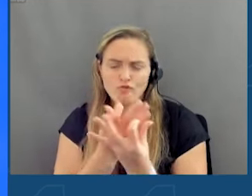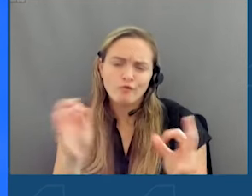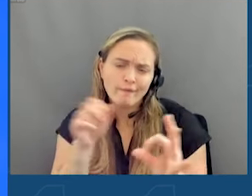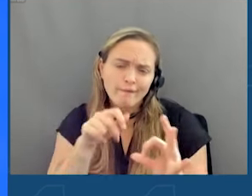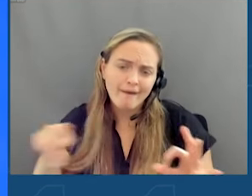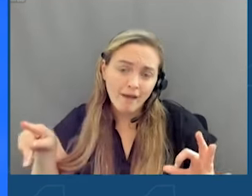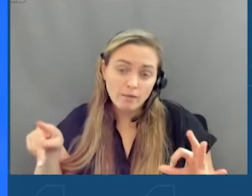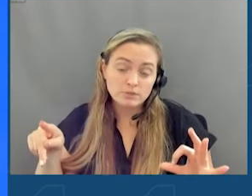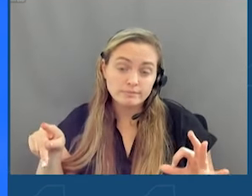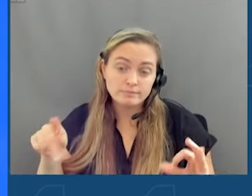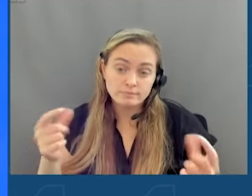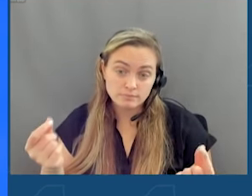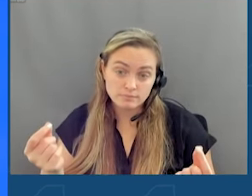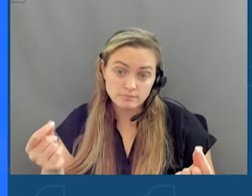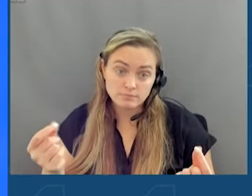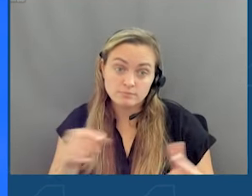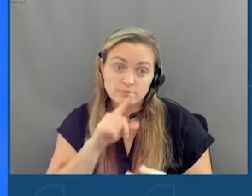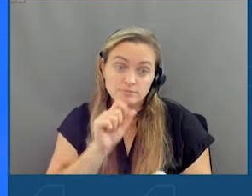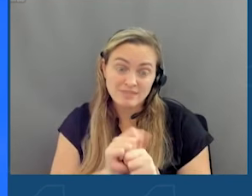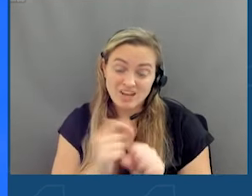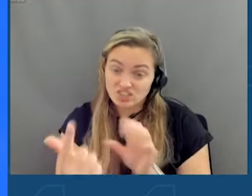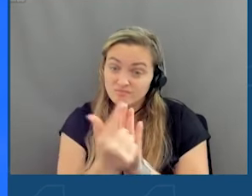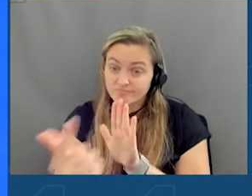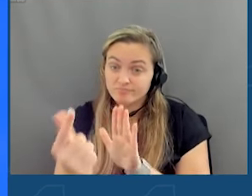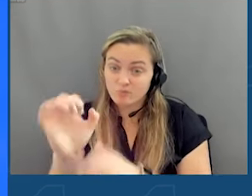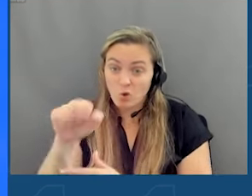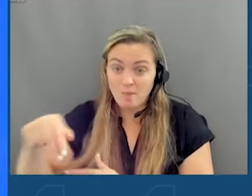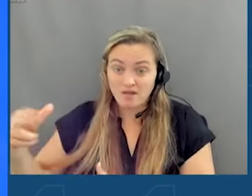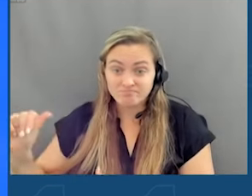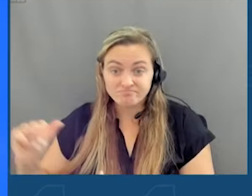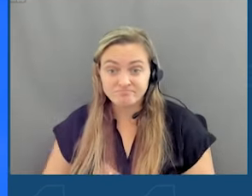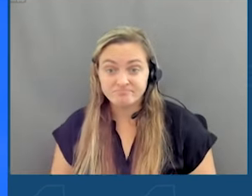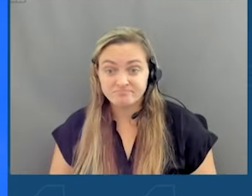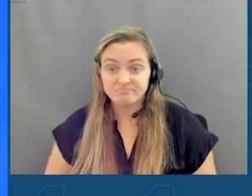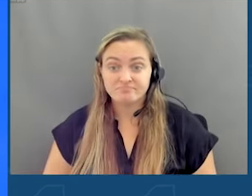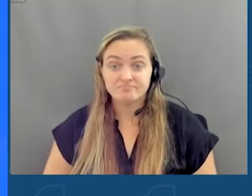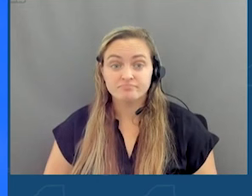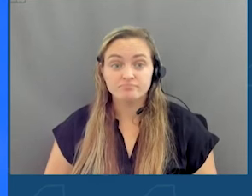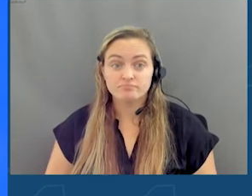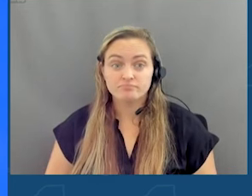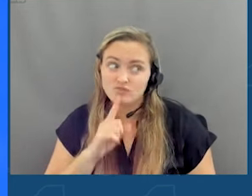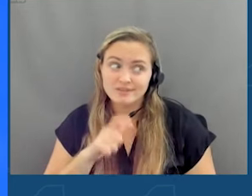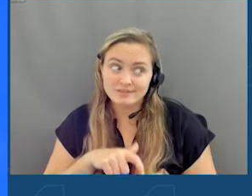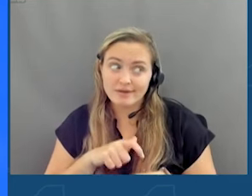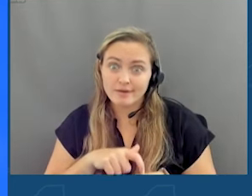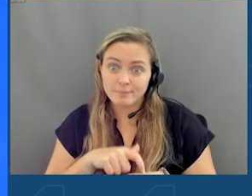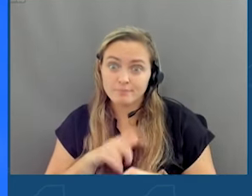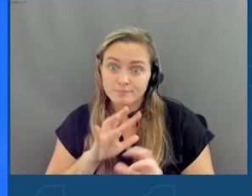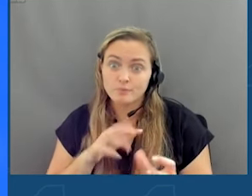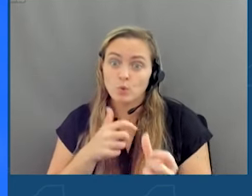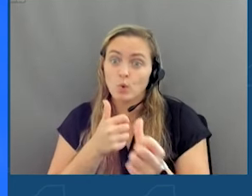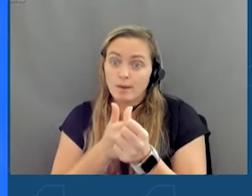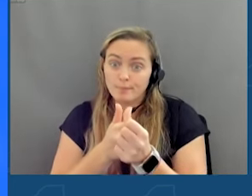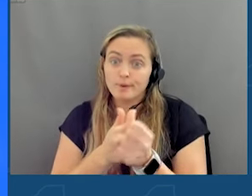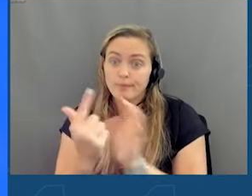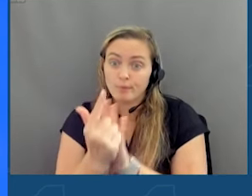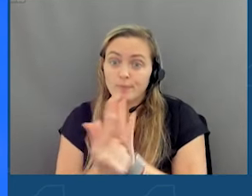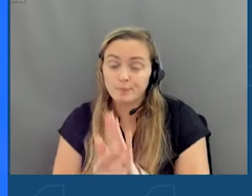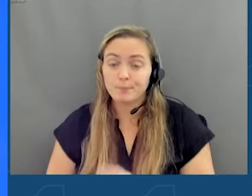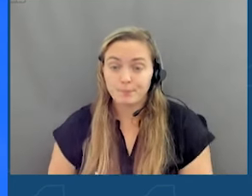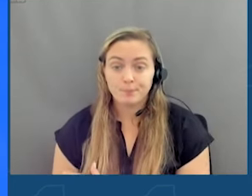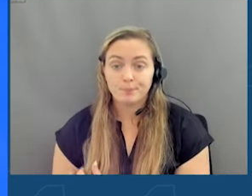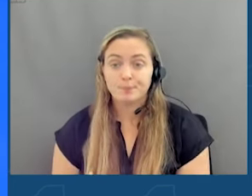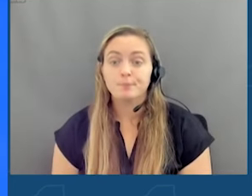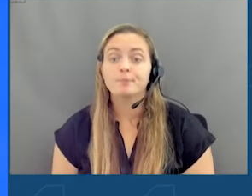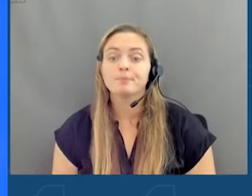are actually in violation of COPA. So it's really time for us to upgrade our laws. We have